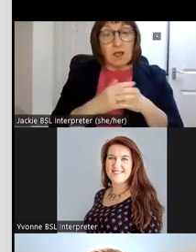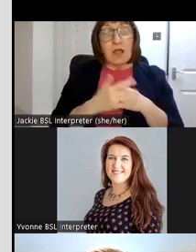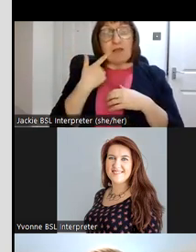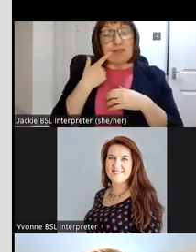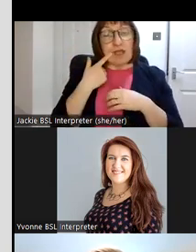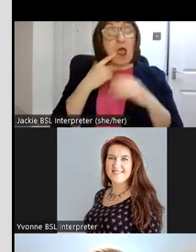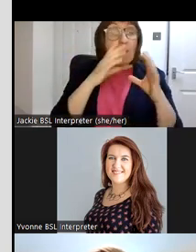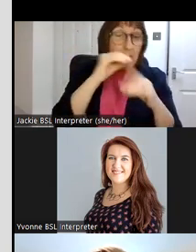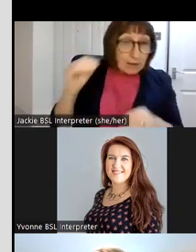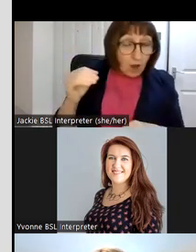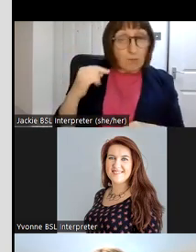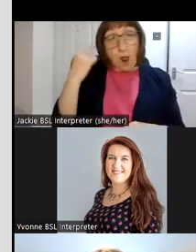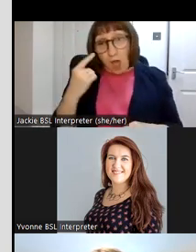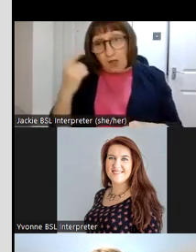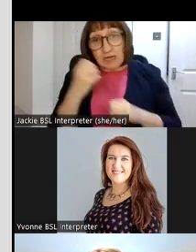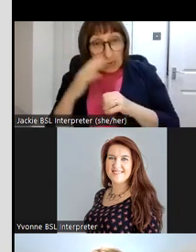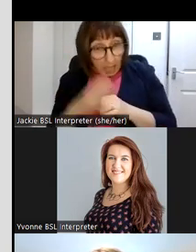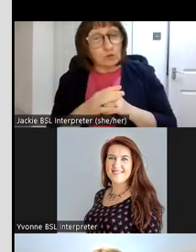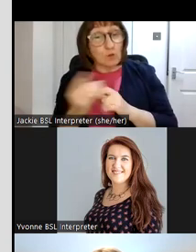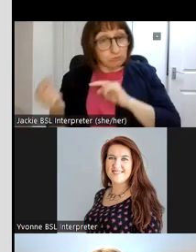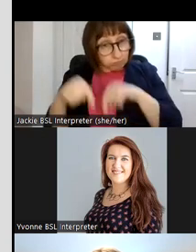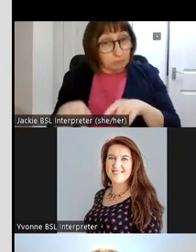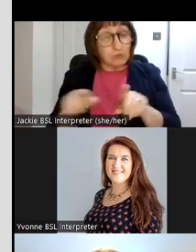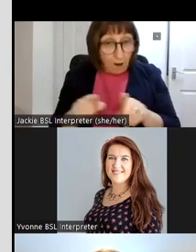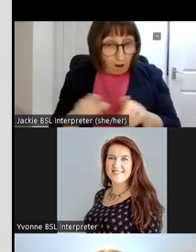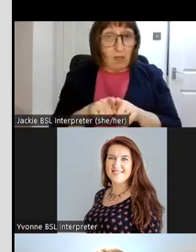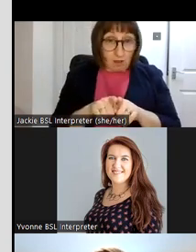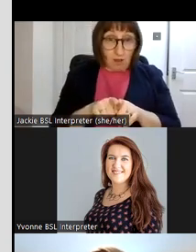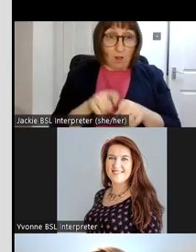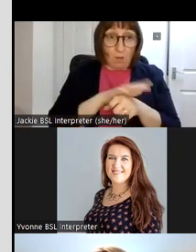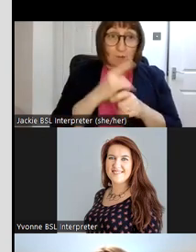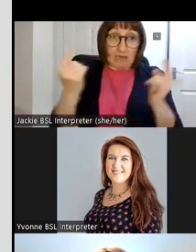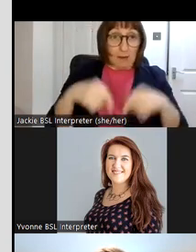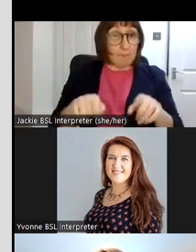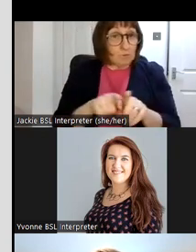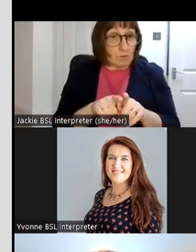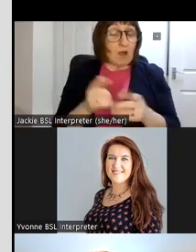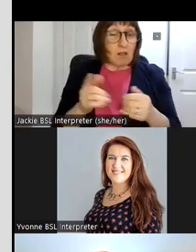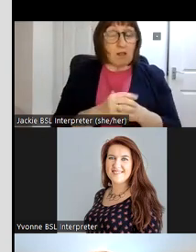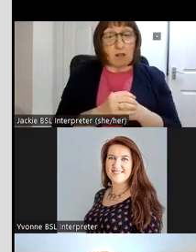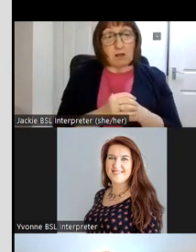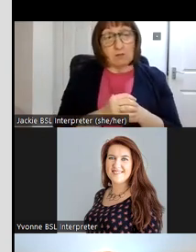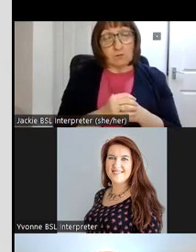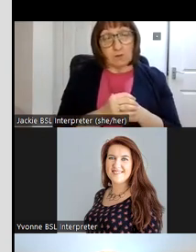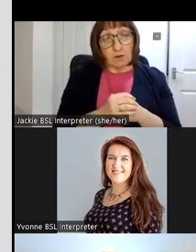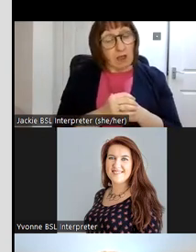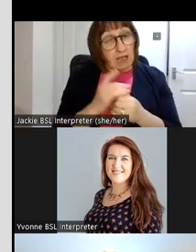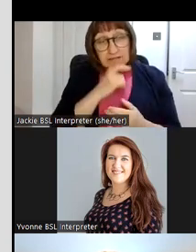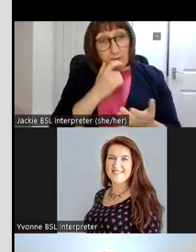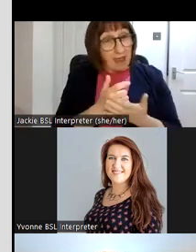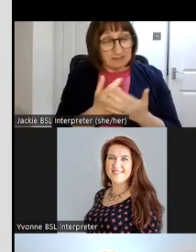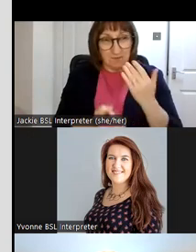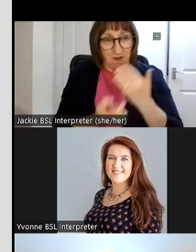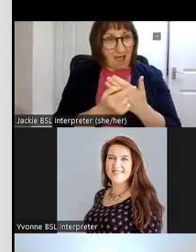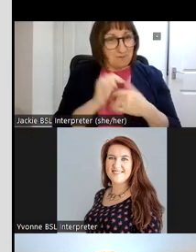london and glasgow as well um a lot of my colin beatman um and again it's amazing what comes out of